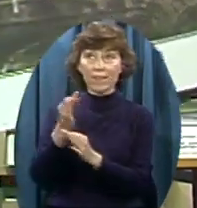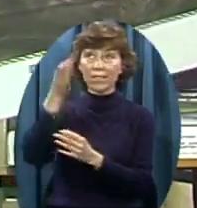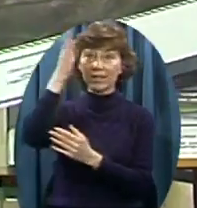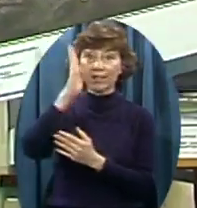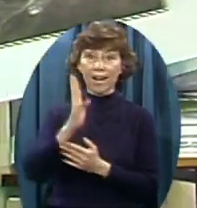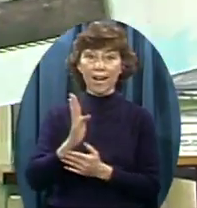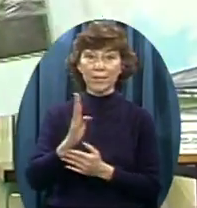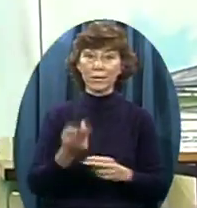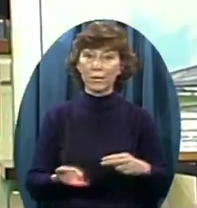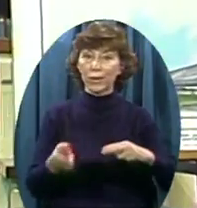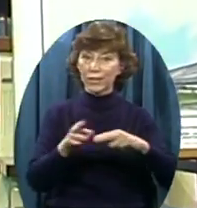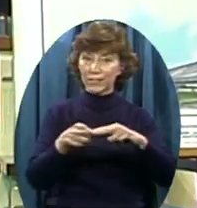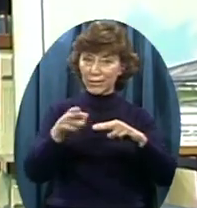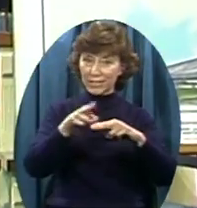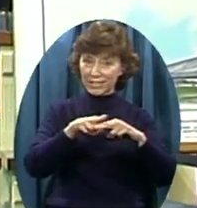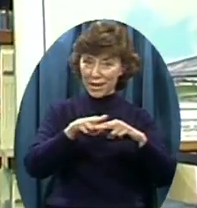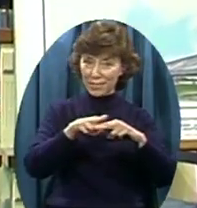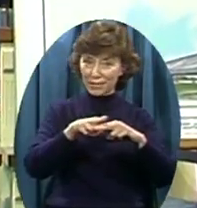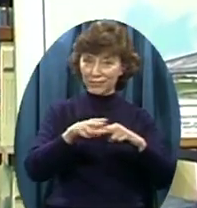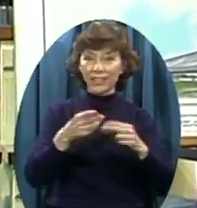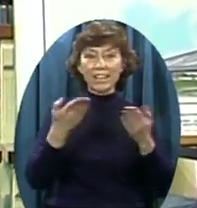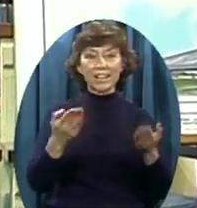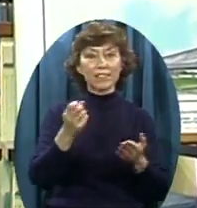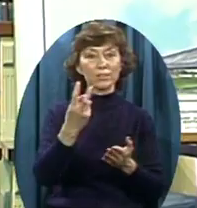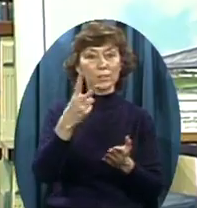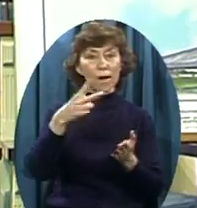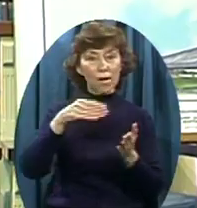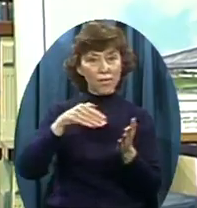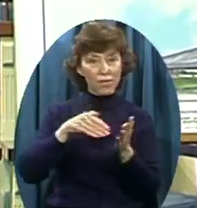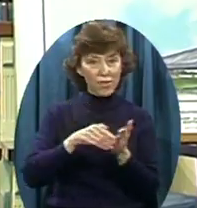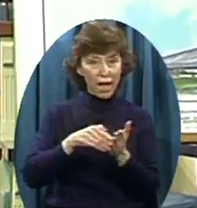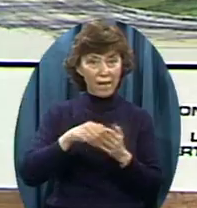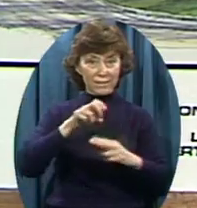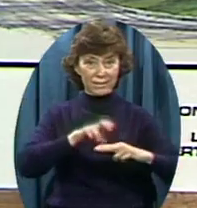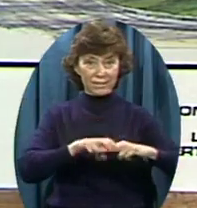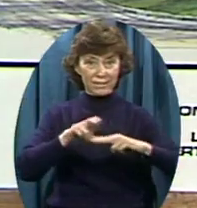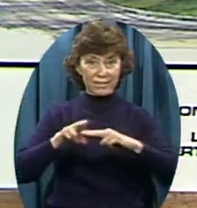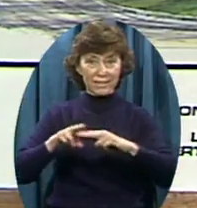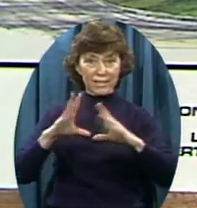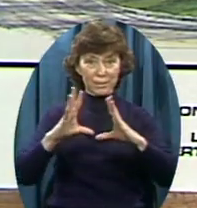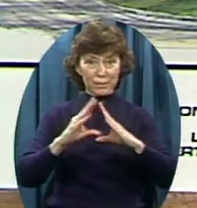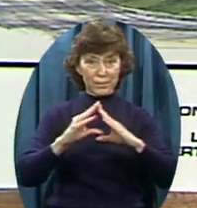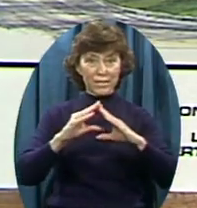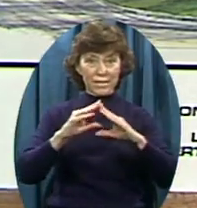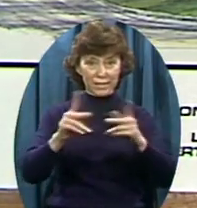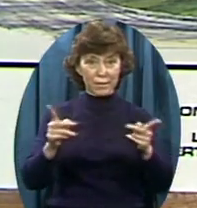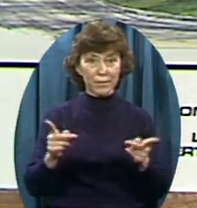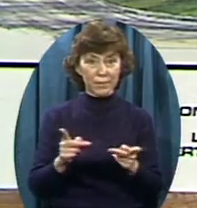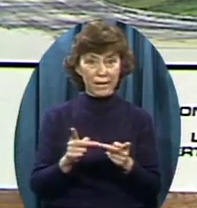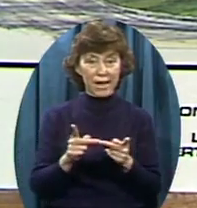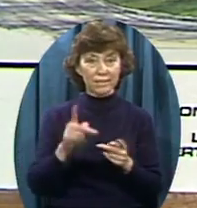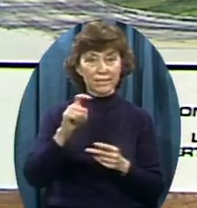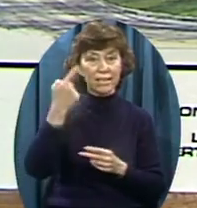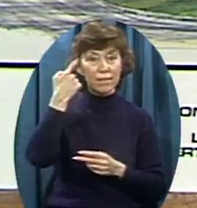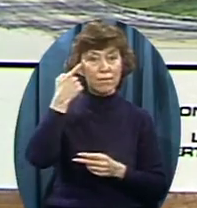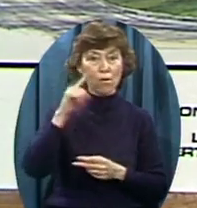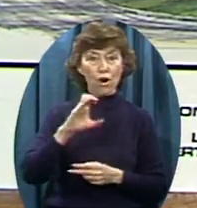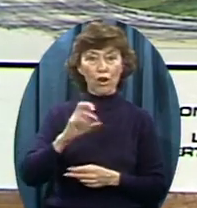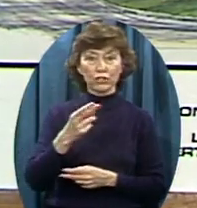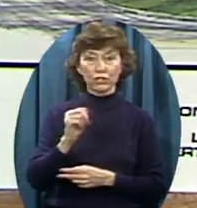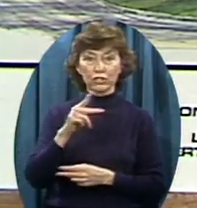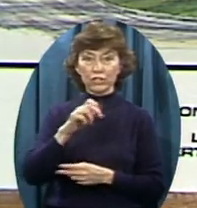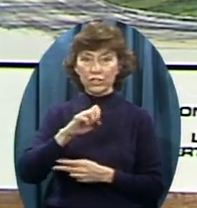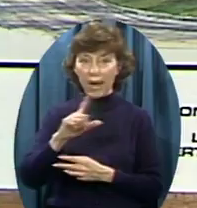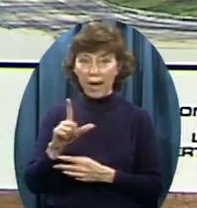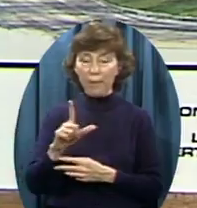removing that one This is that 12,000 seat Convocation center We need it for chapel For religious events For